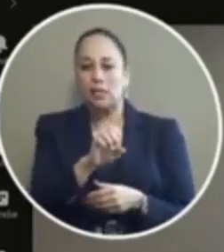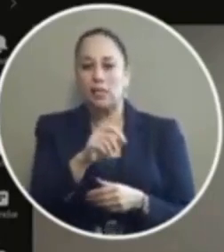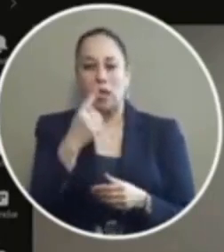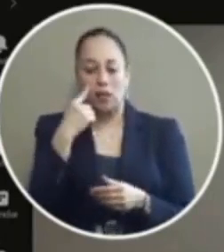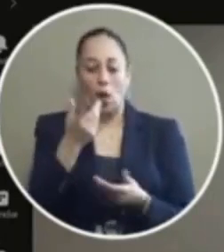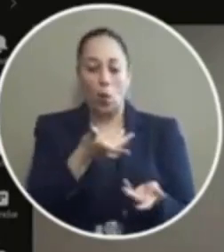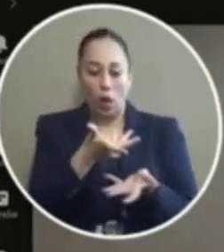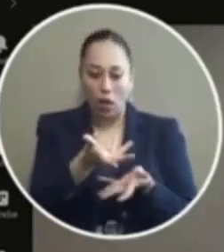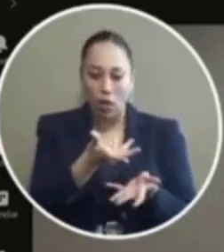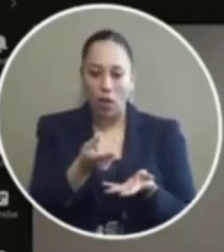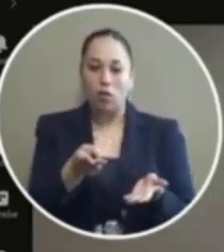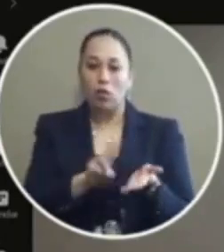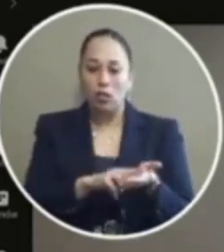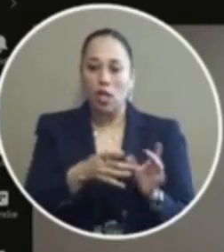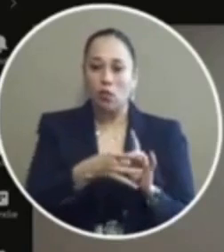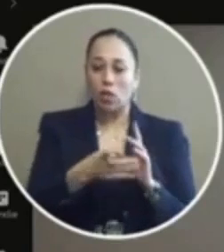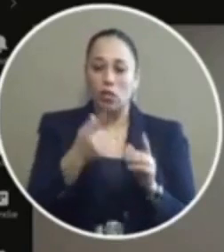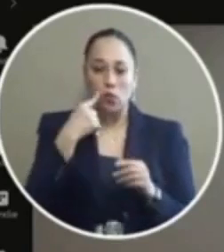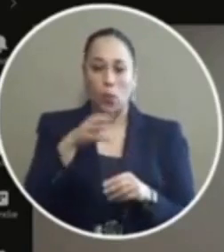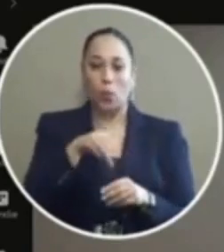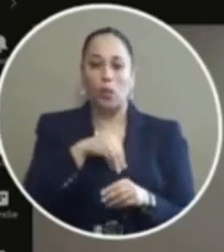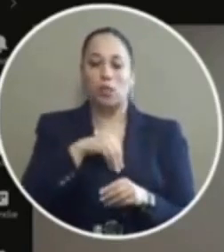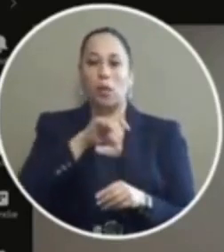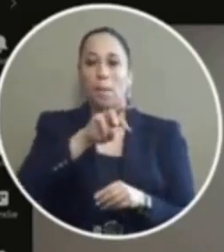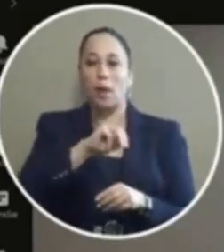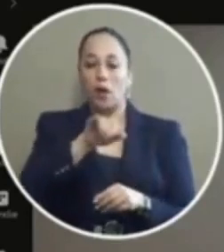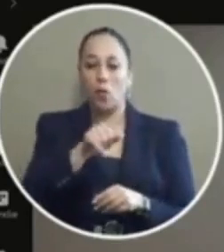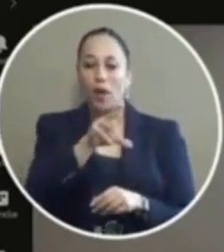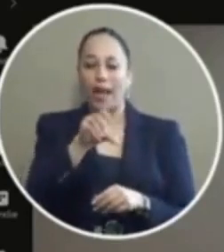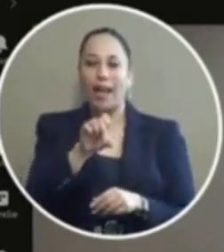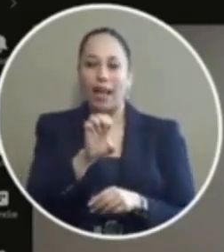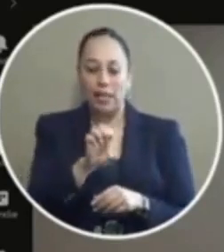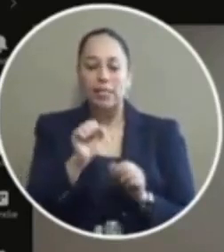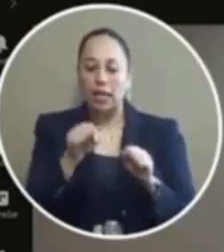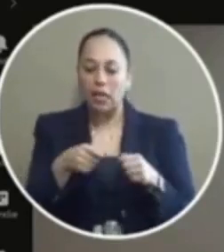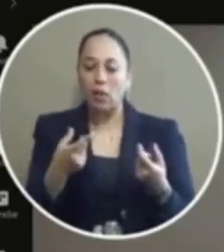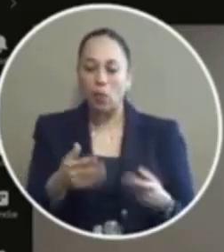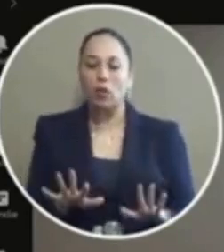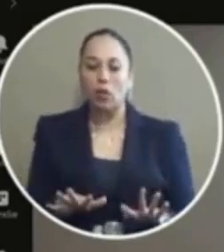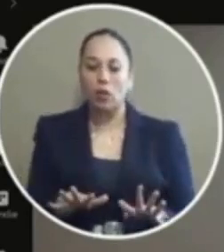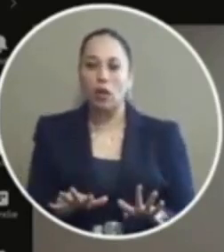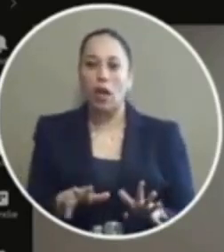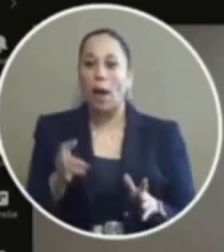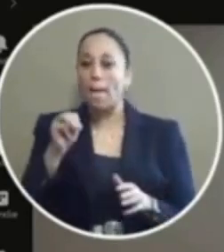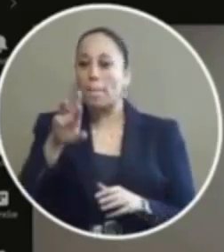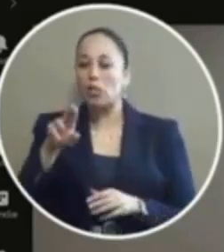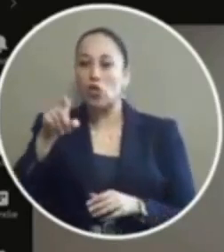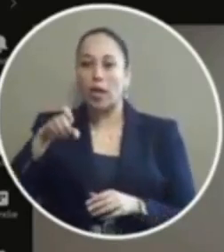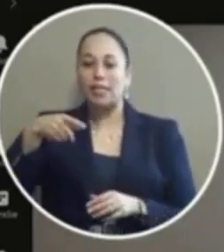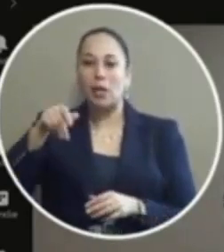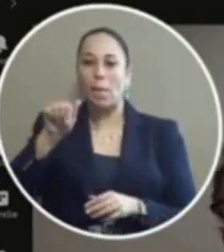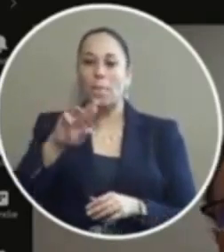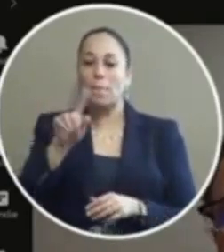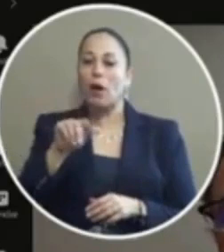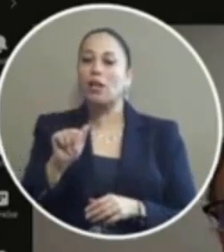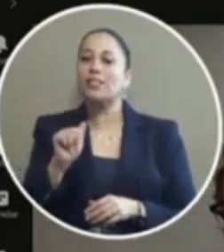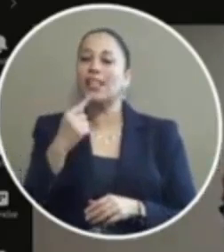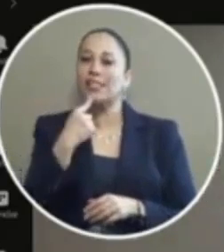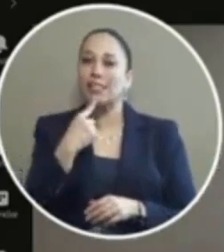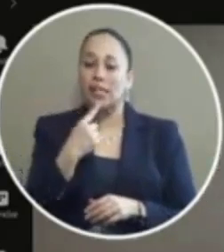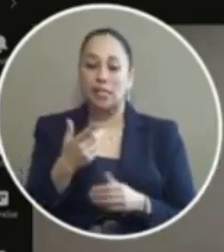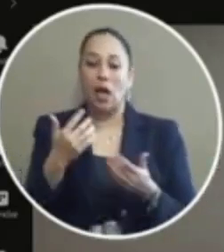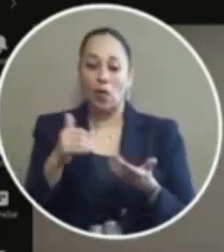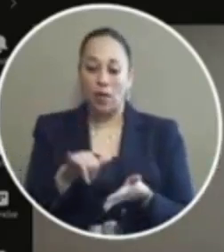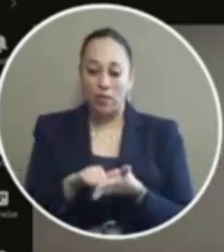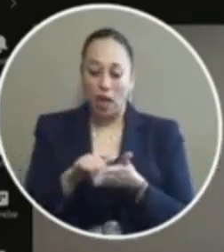you'd be dealing with on site and release for possession of marijuana cases it can be done now mr esparza also indicates that we've had